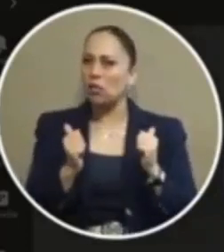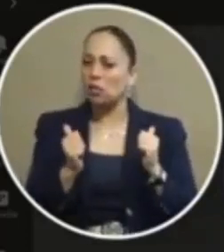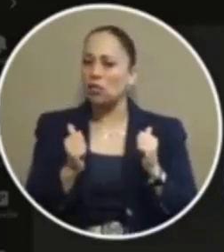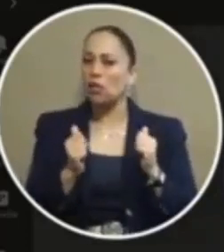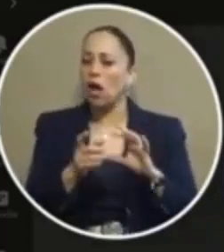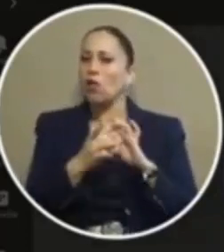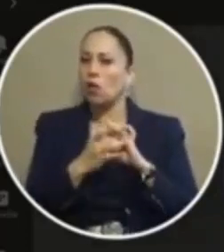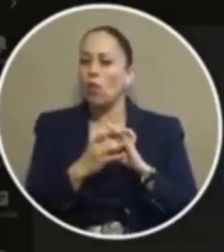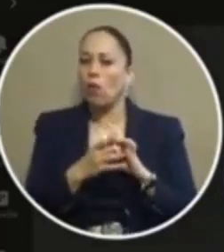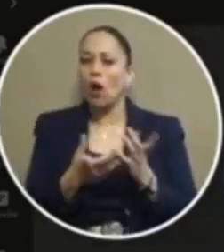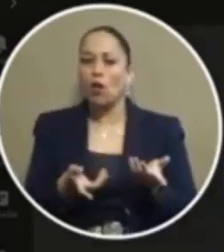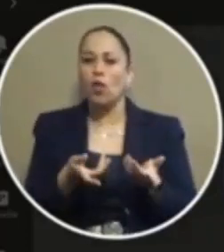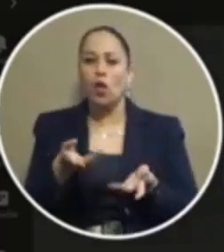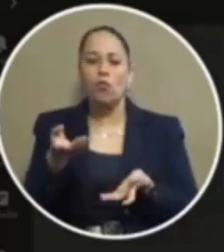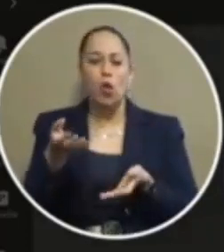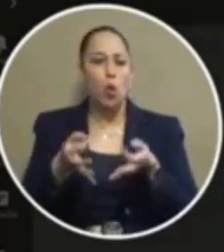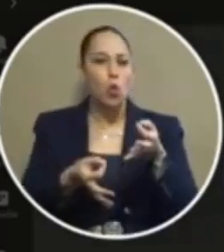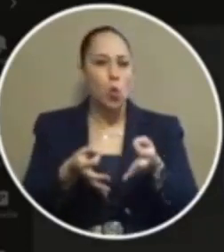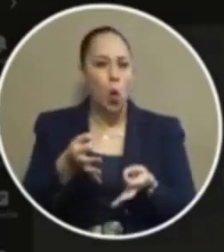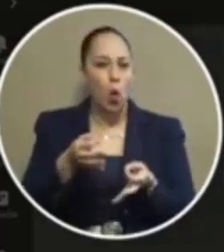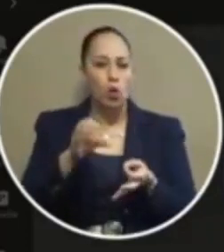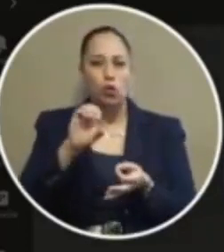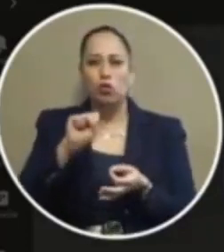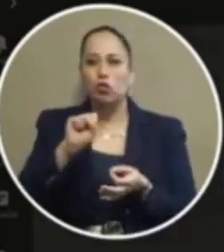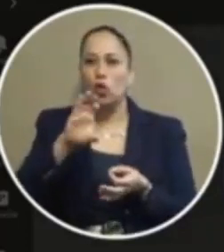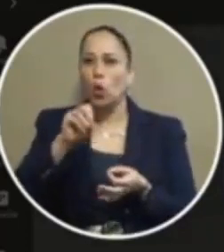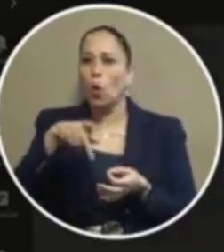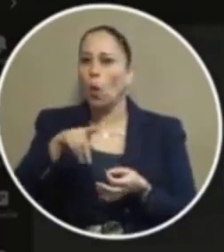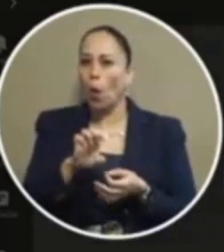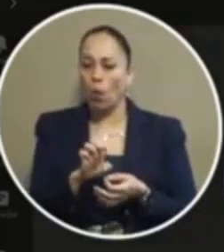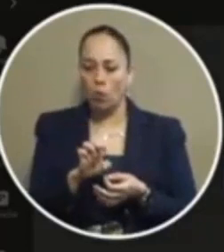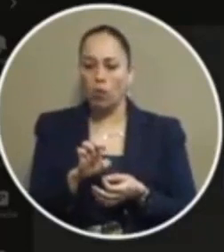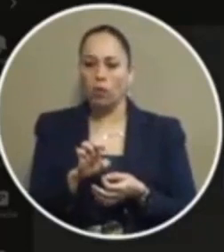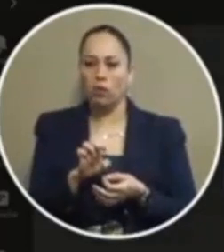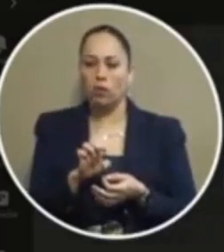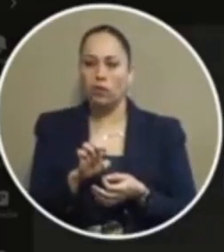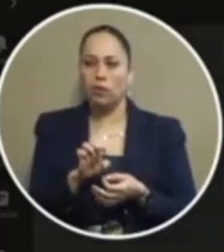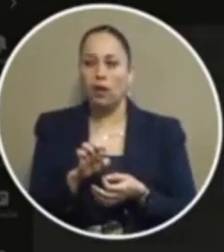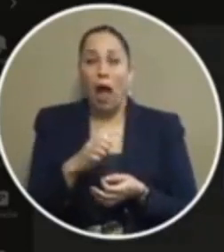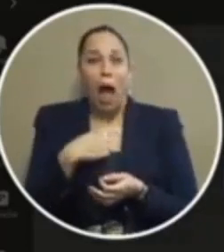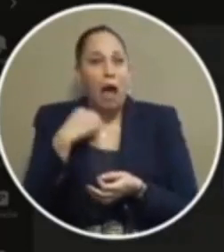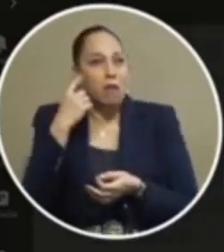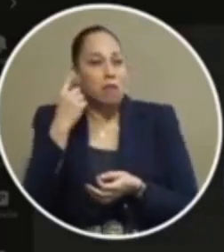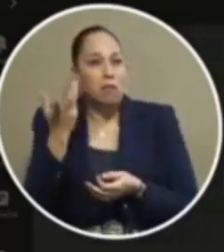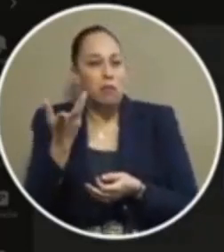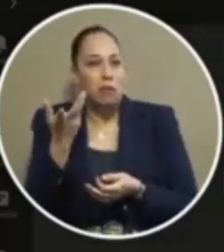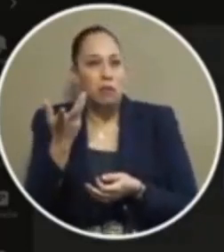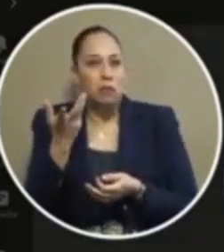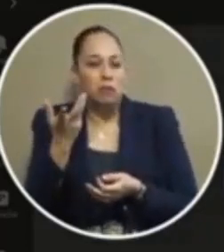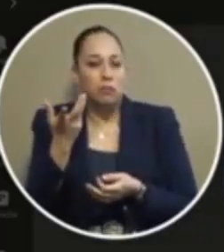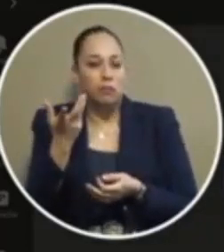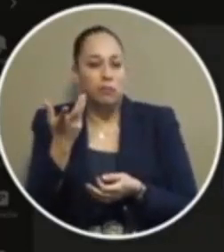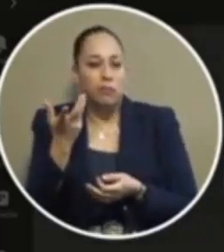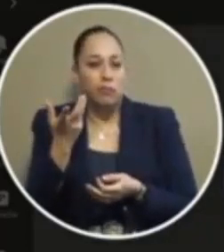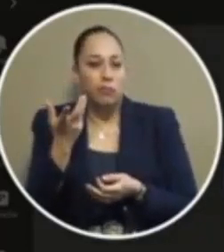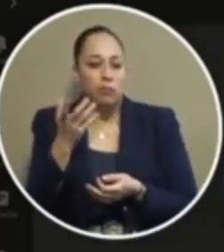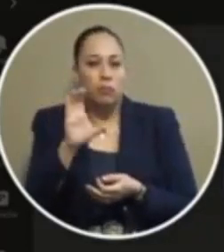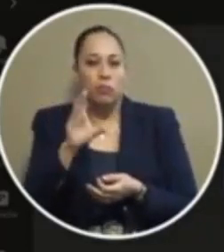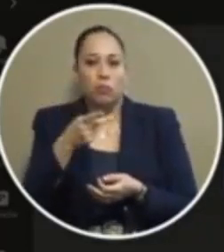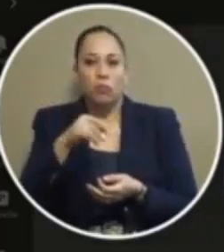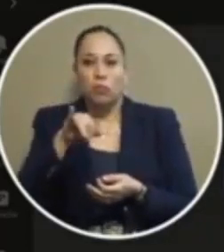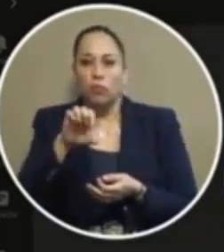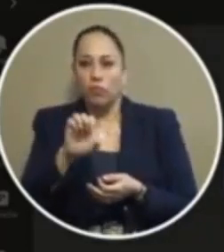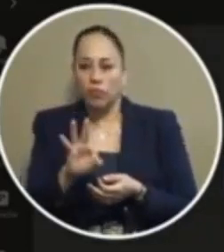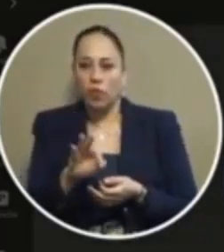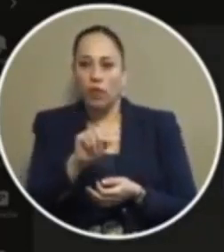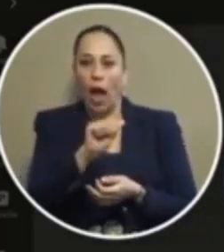as far as the courts go uh you know i i think i i met with uh chief uh